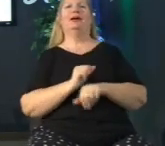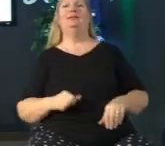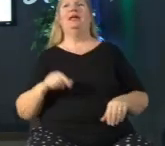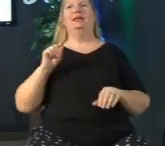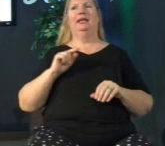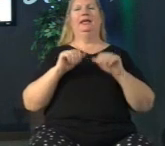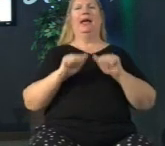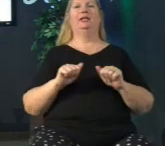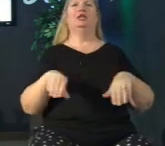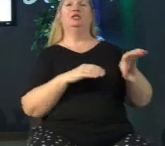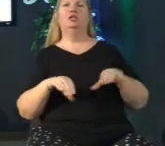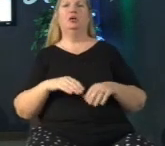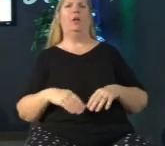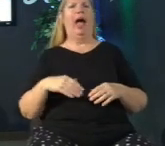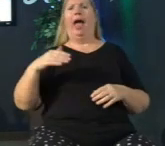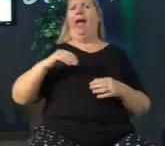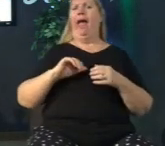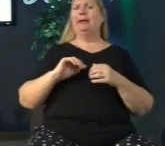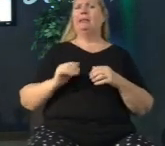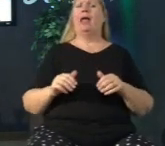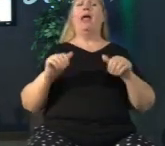how is that even possible